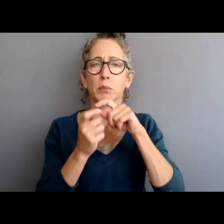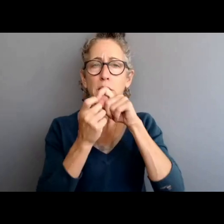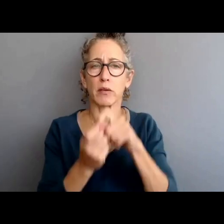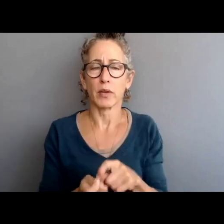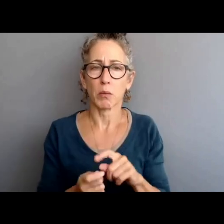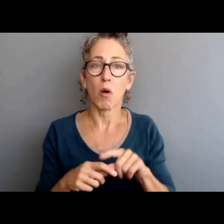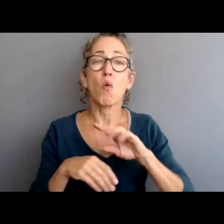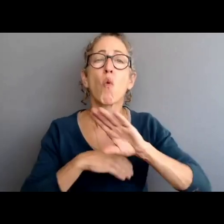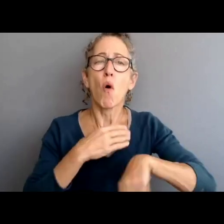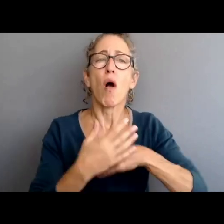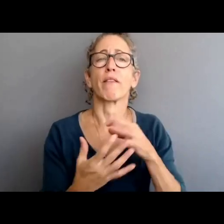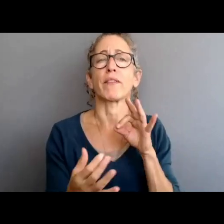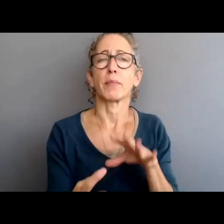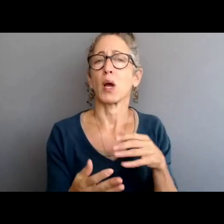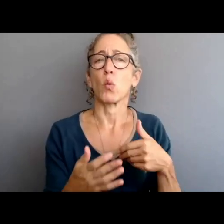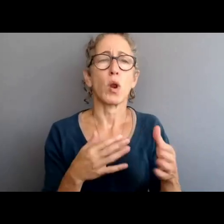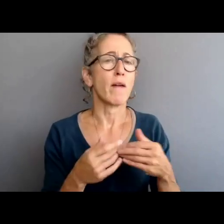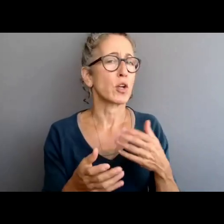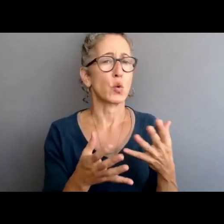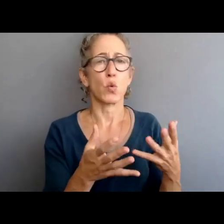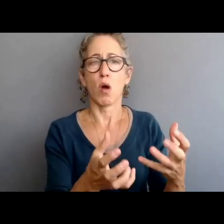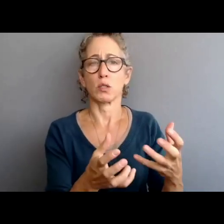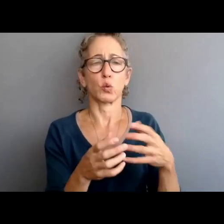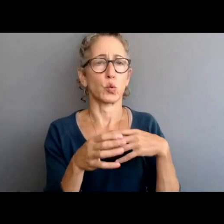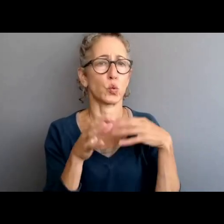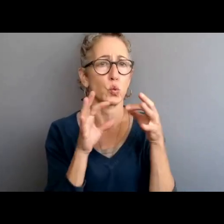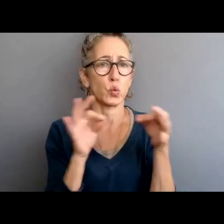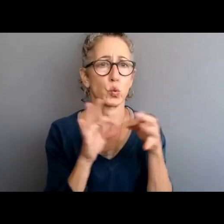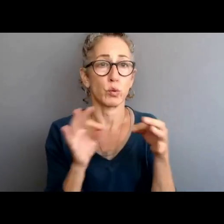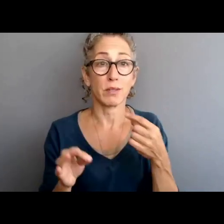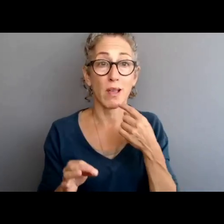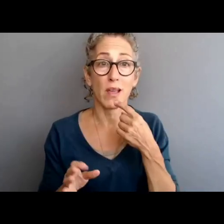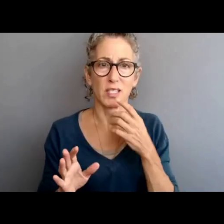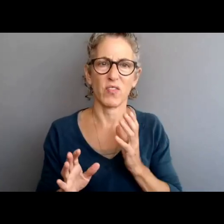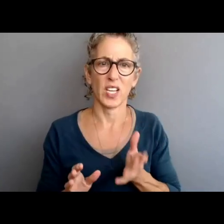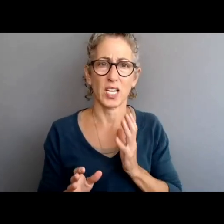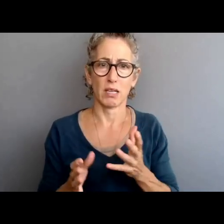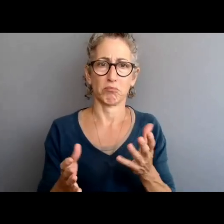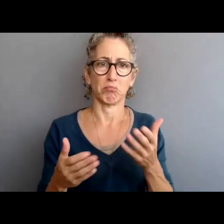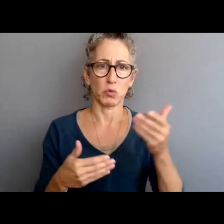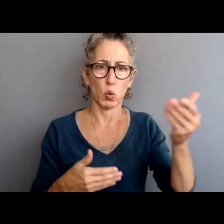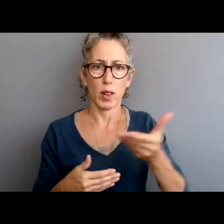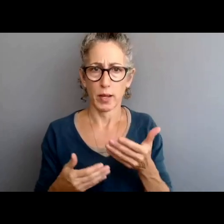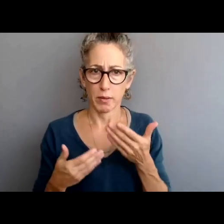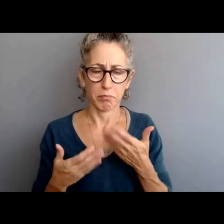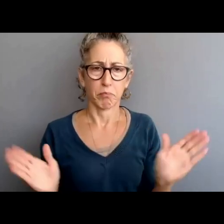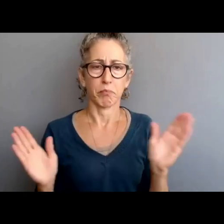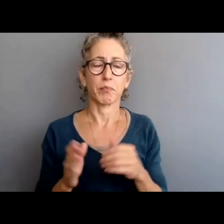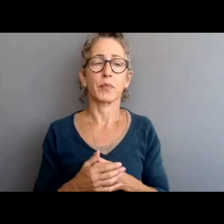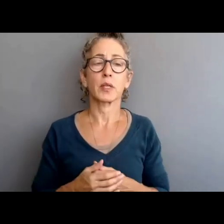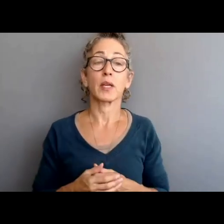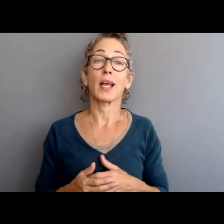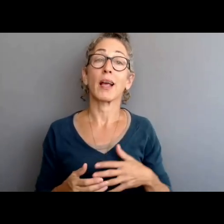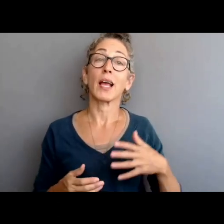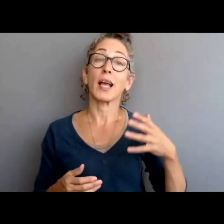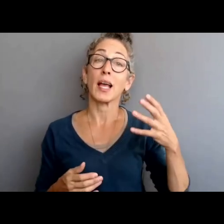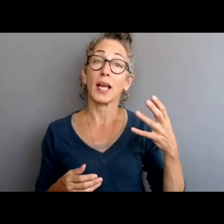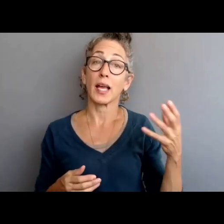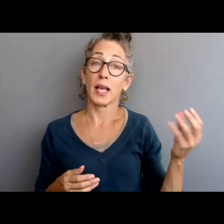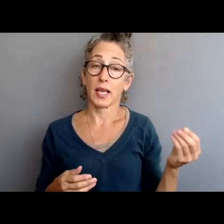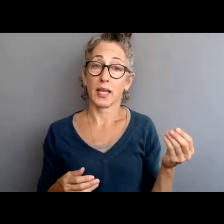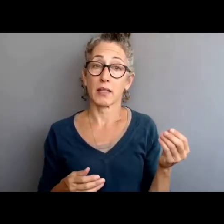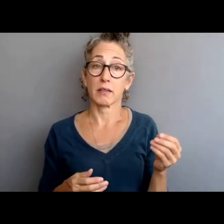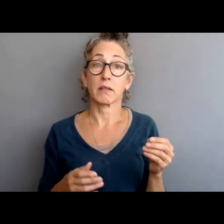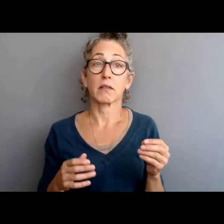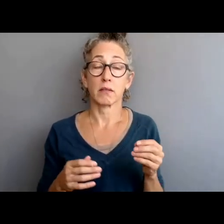really welcome. So we will go ahead and do that. And I also think it's important to note that at the conclusion of that